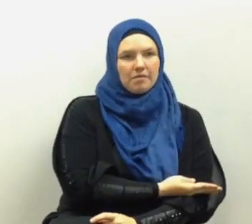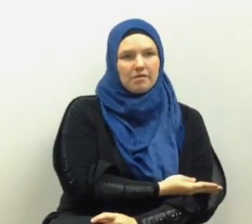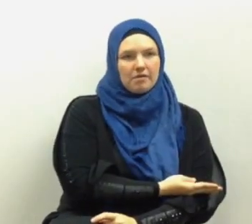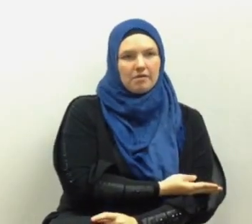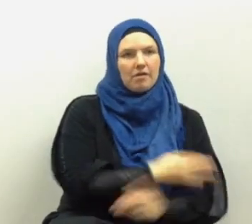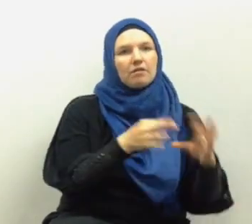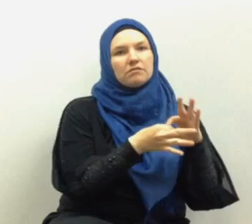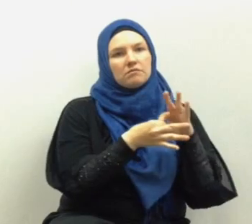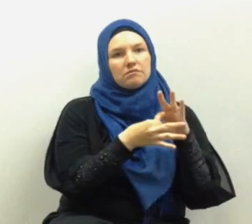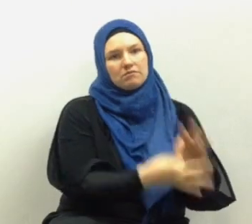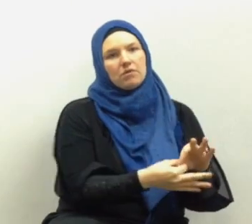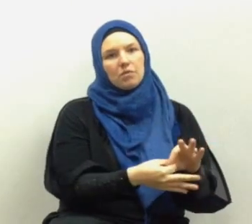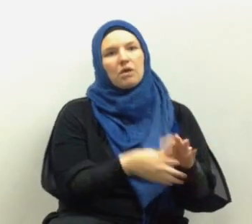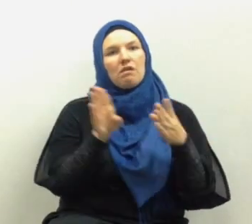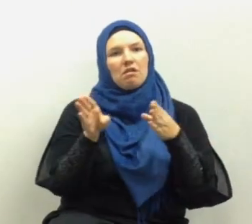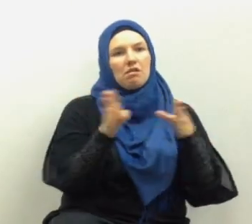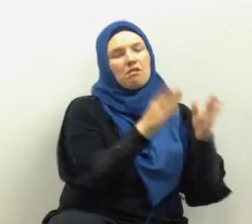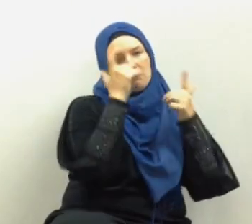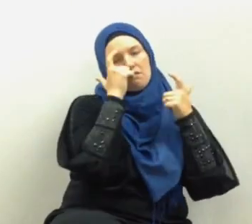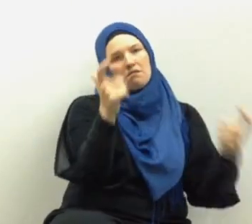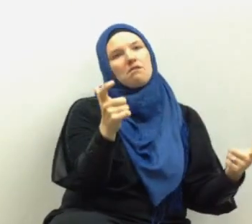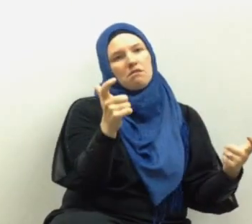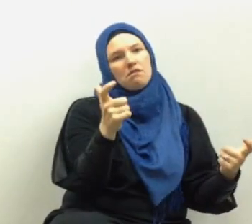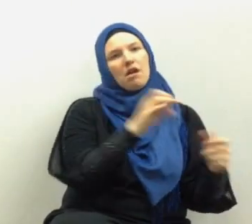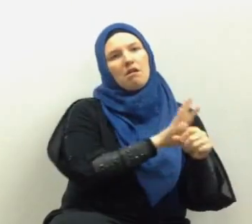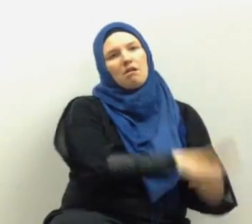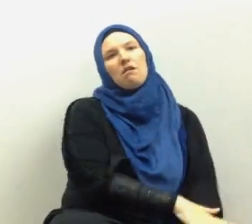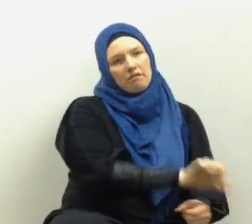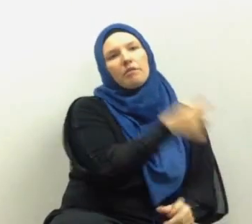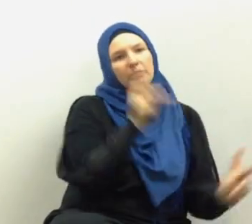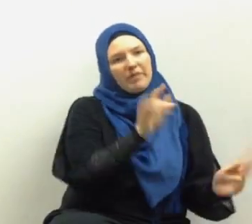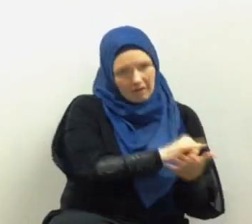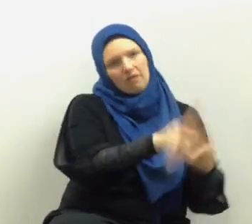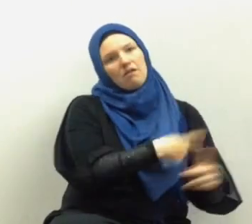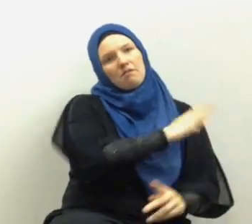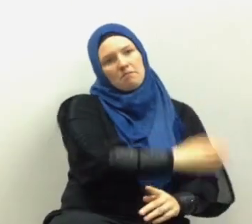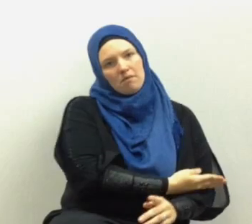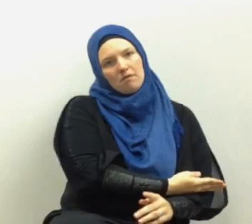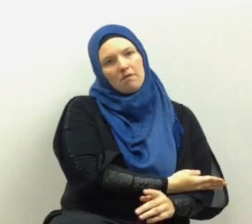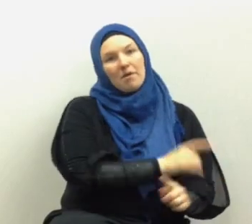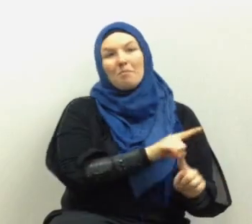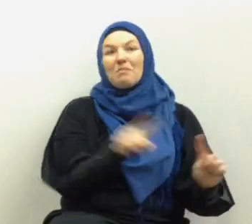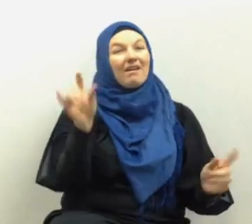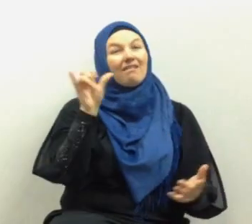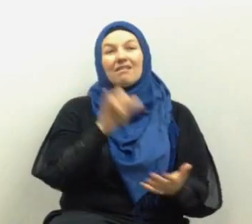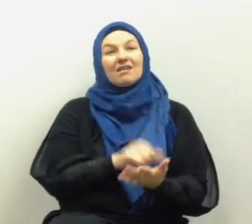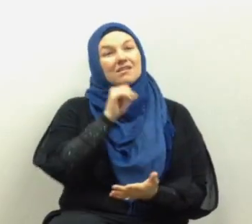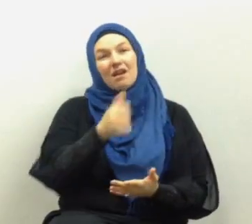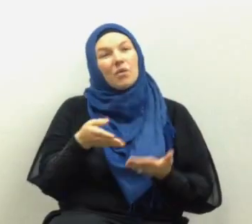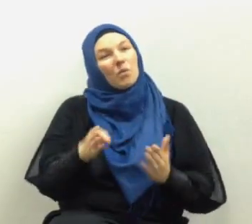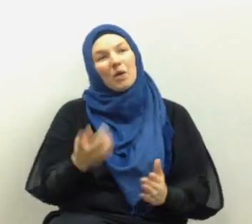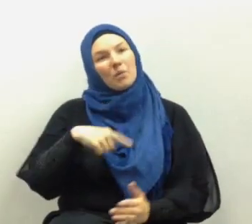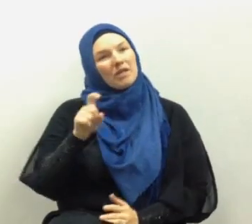is bound to lead you to arrogance and oppression of others but that's